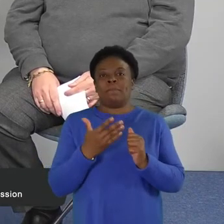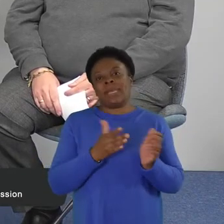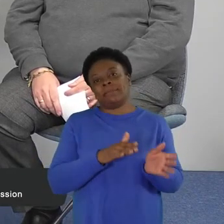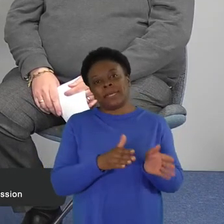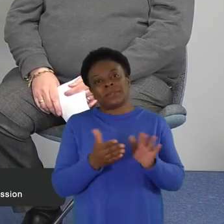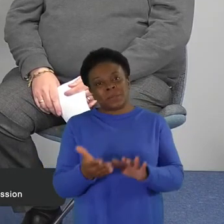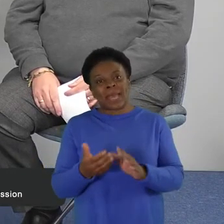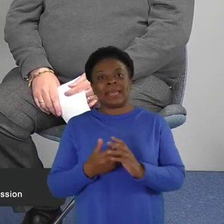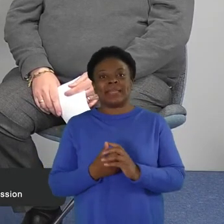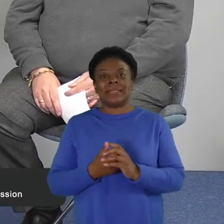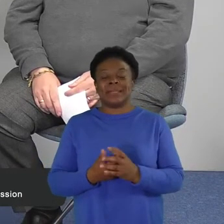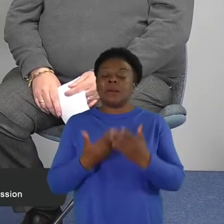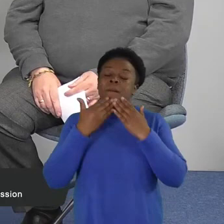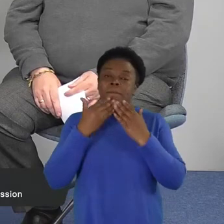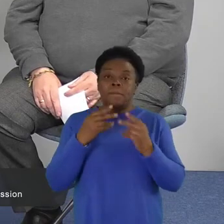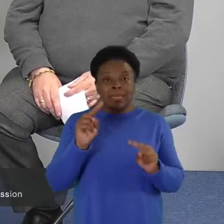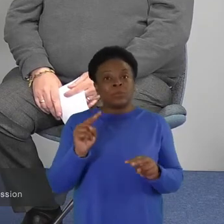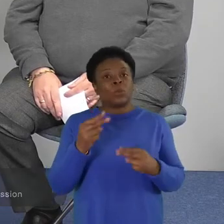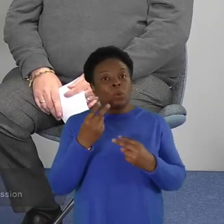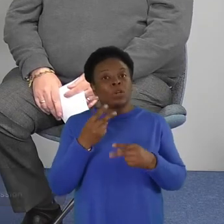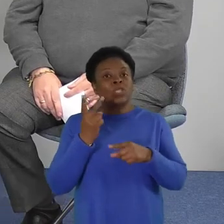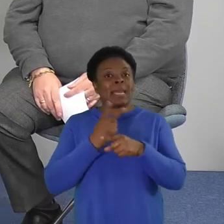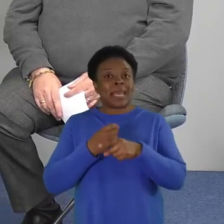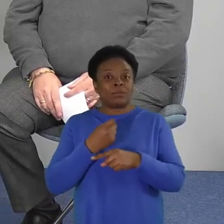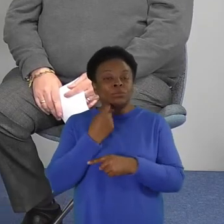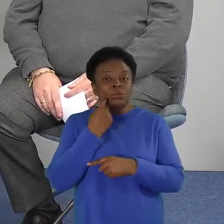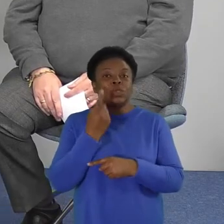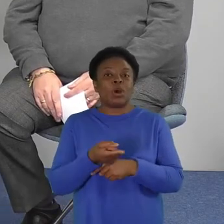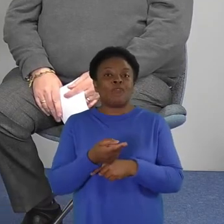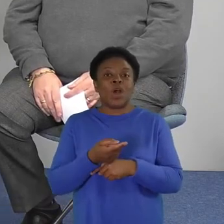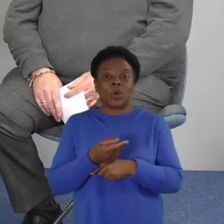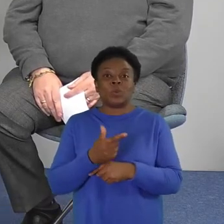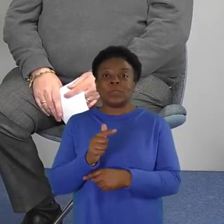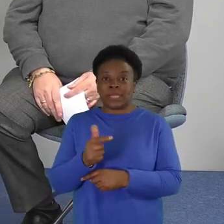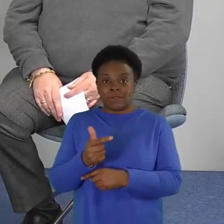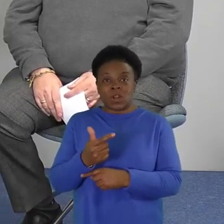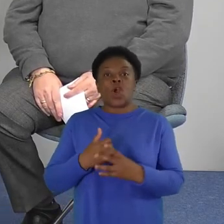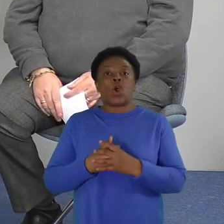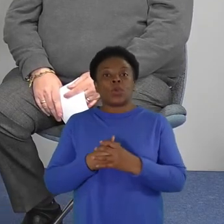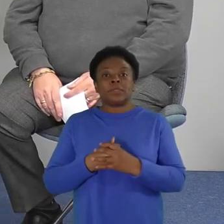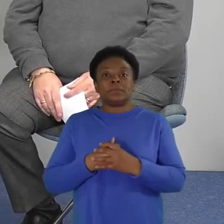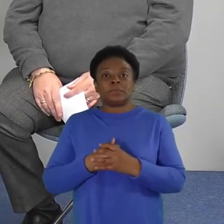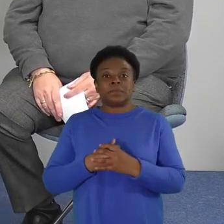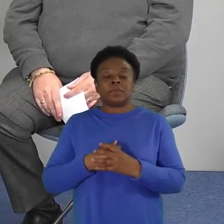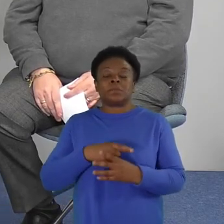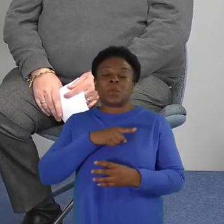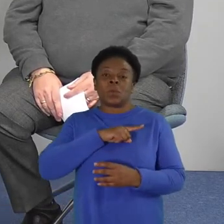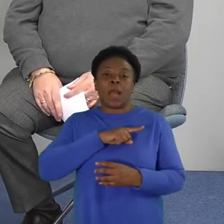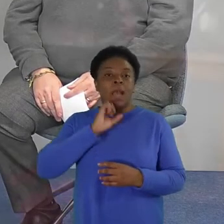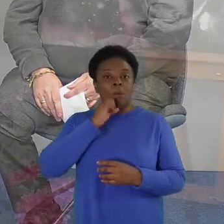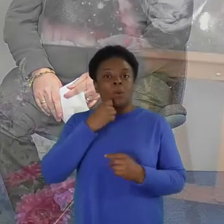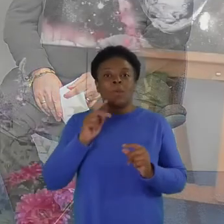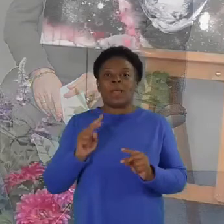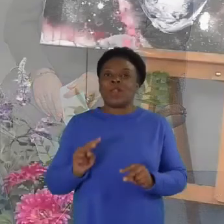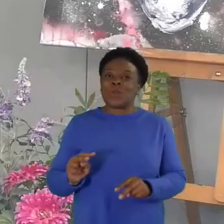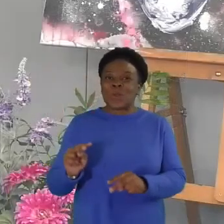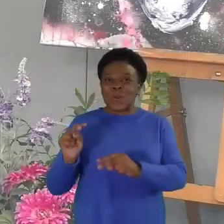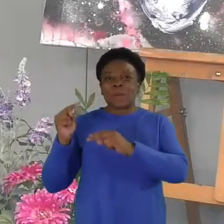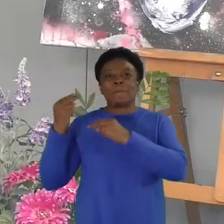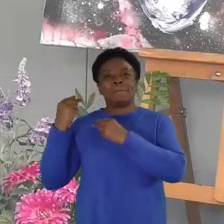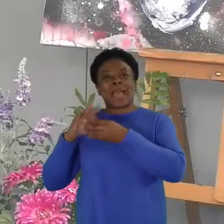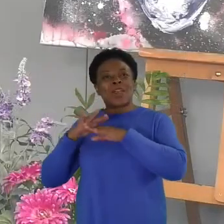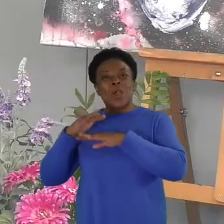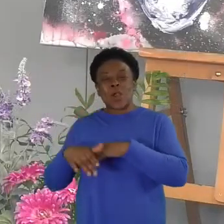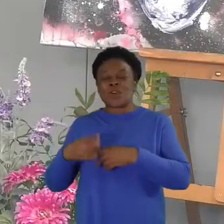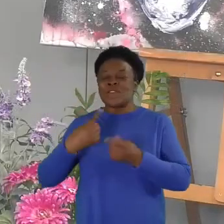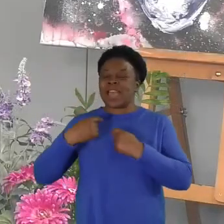us tomorrow night at 7 o'clock. We're going to spend a little bit of time looking back at the past year and celebrating some of the great achievements there.